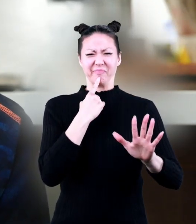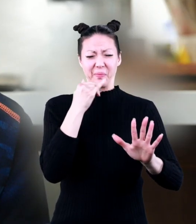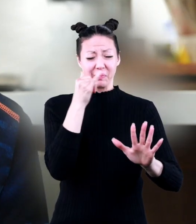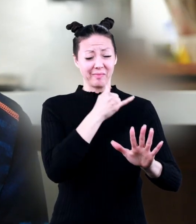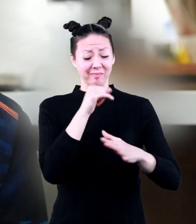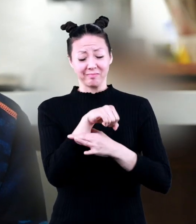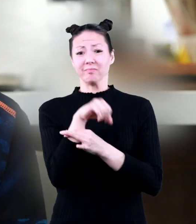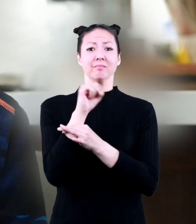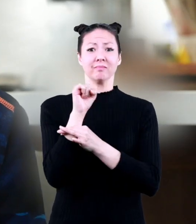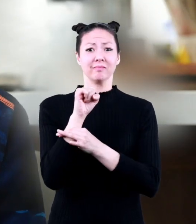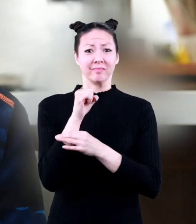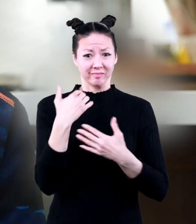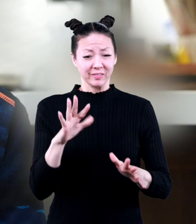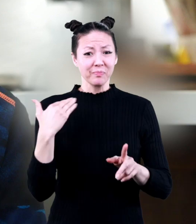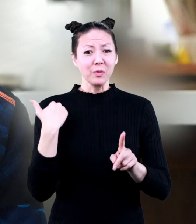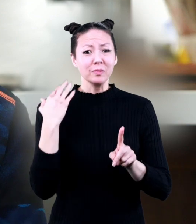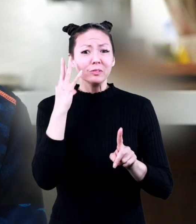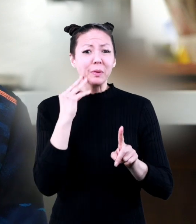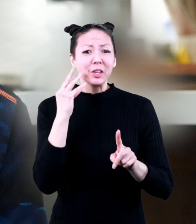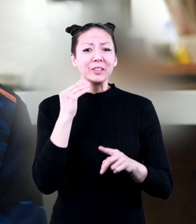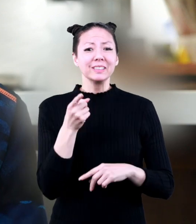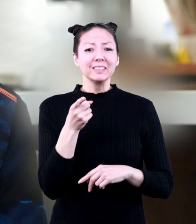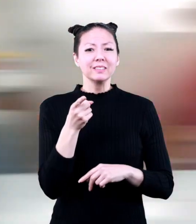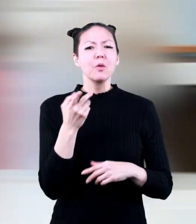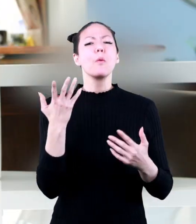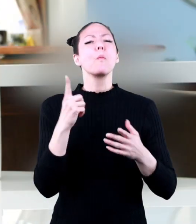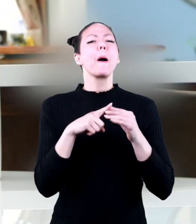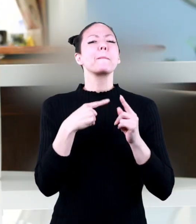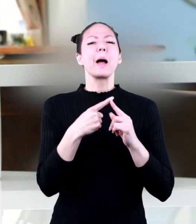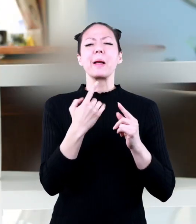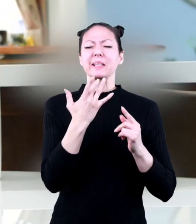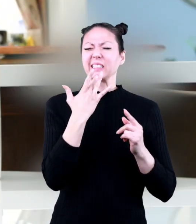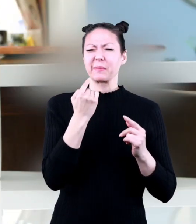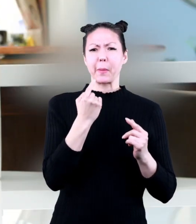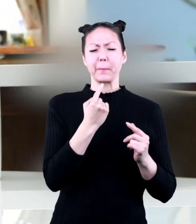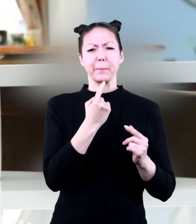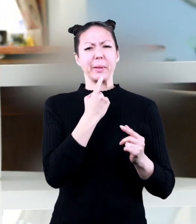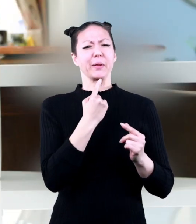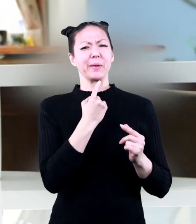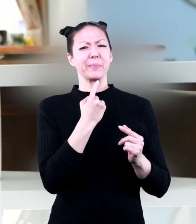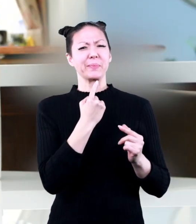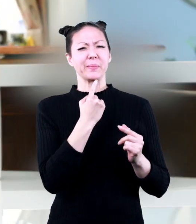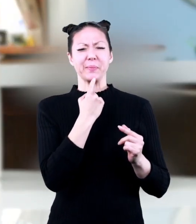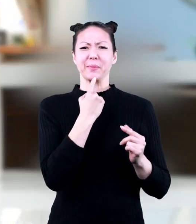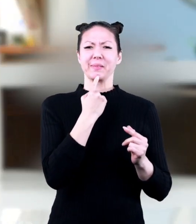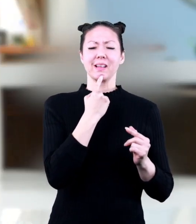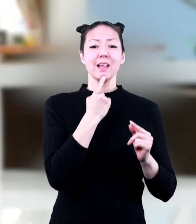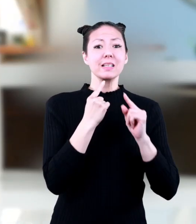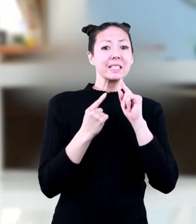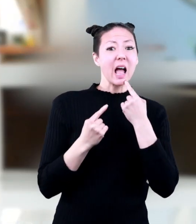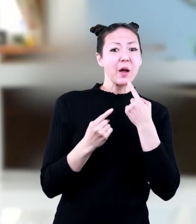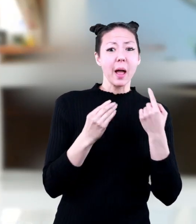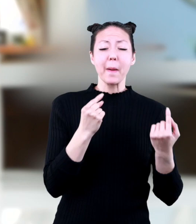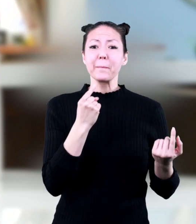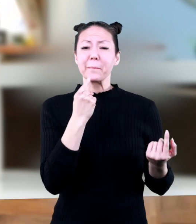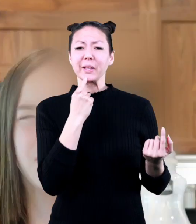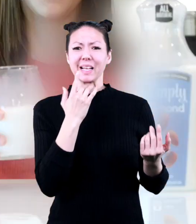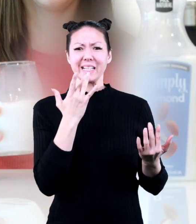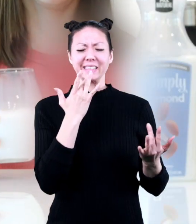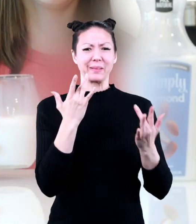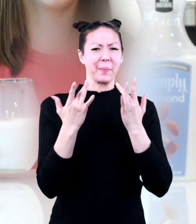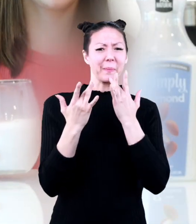been surprised when it tastes sour what about something that tastes bitter these sour